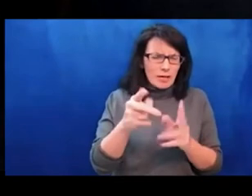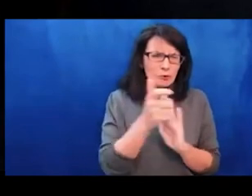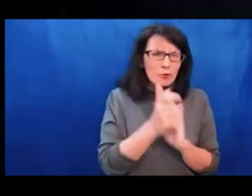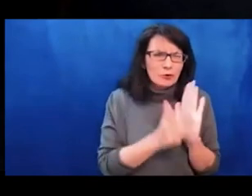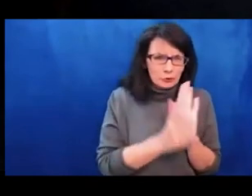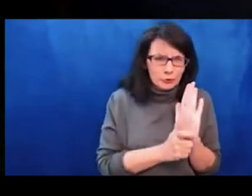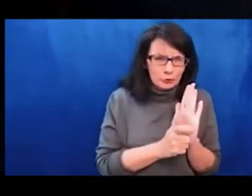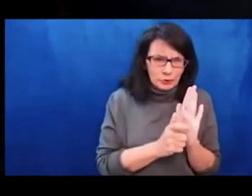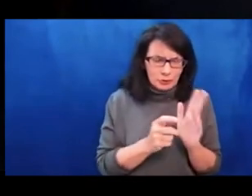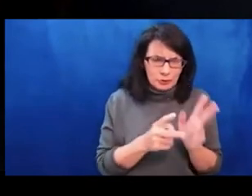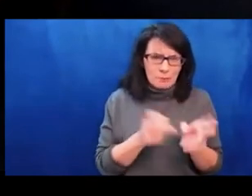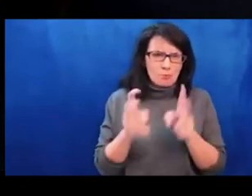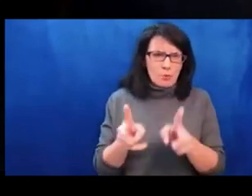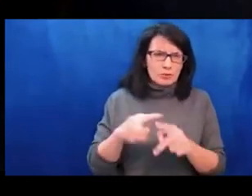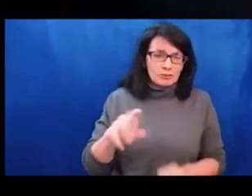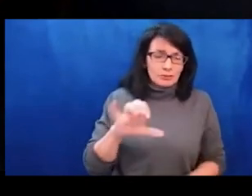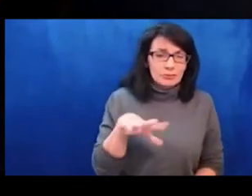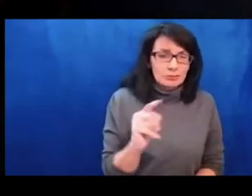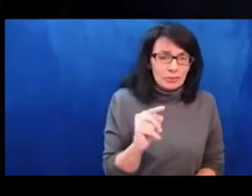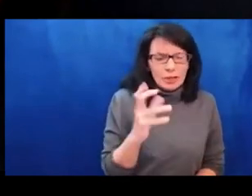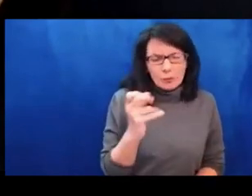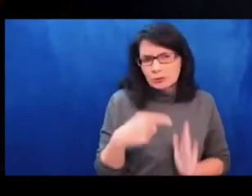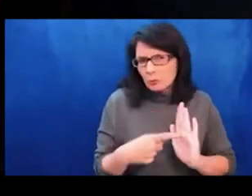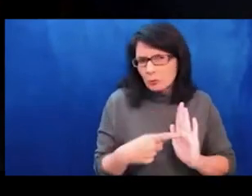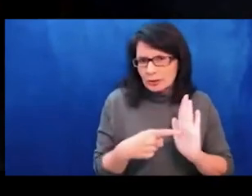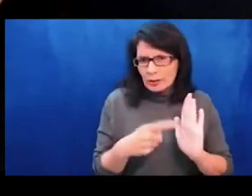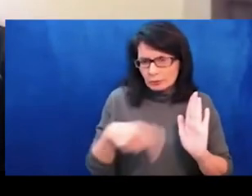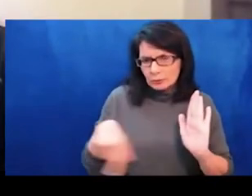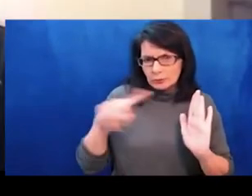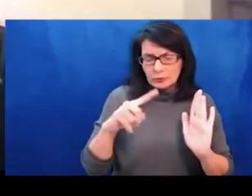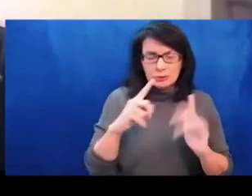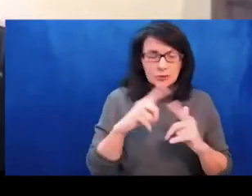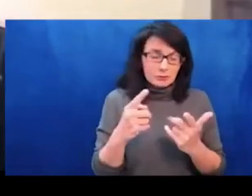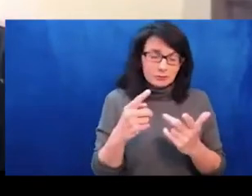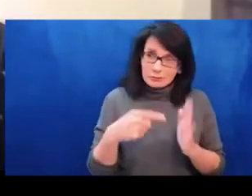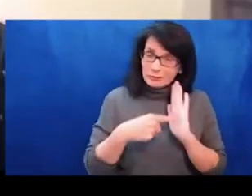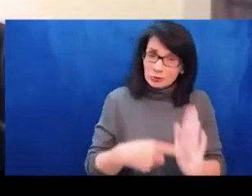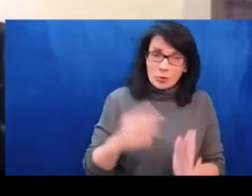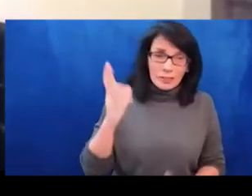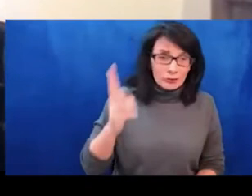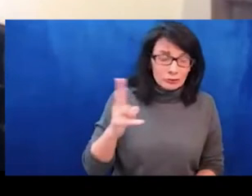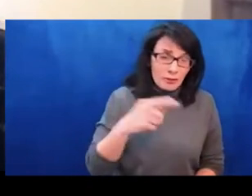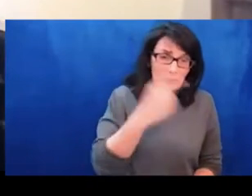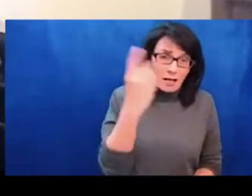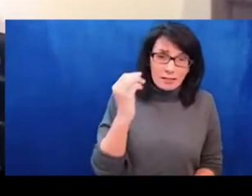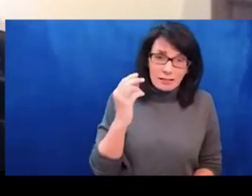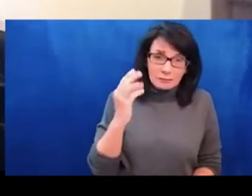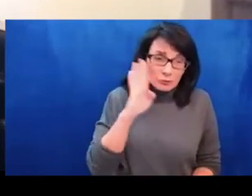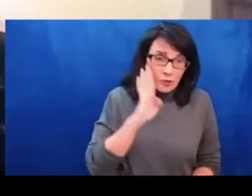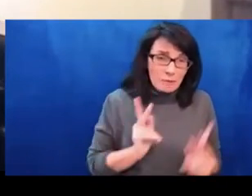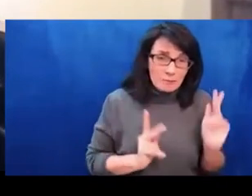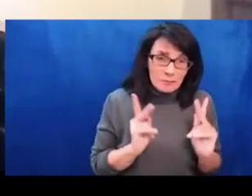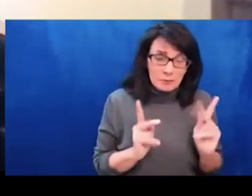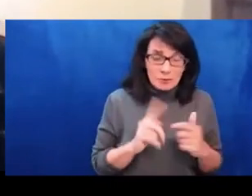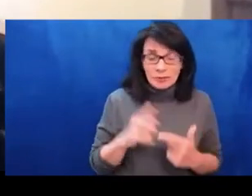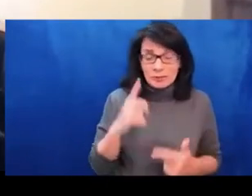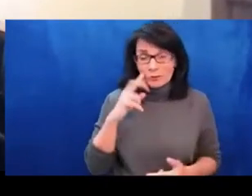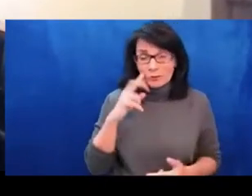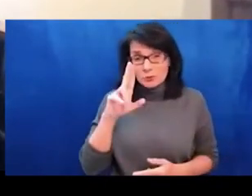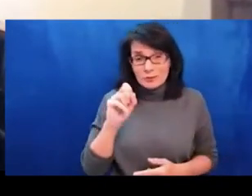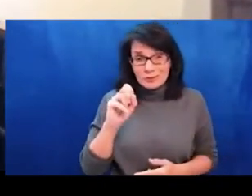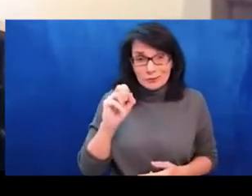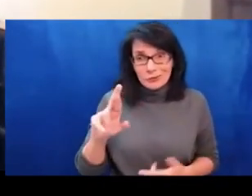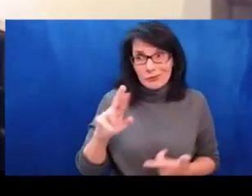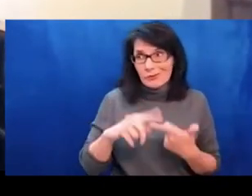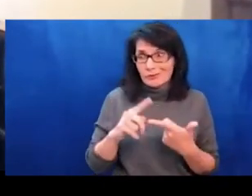think also then vilify Ukrainians as the ones who have a race problem. Exactly. Right. So these issues at the border are actually kind